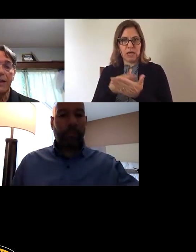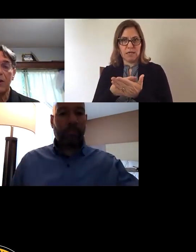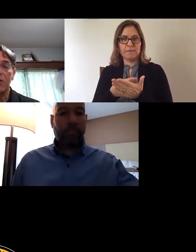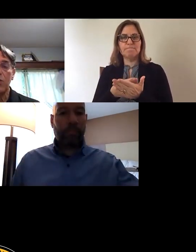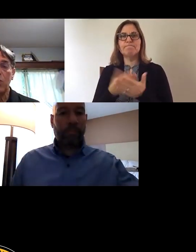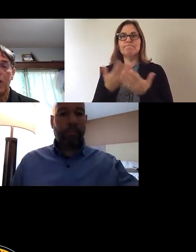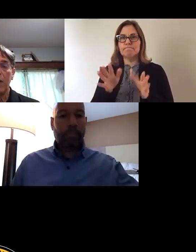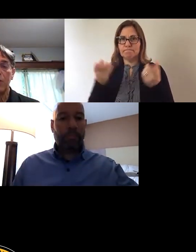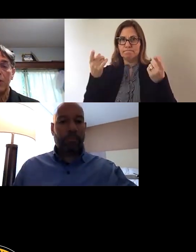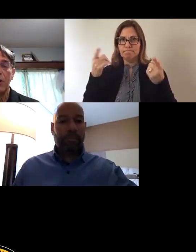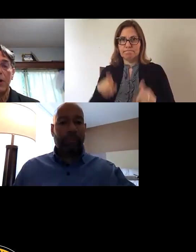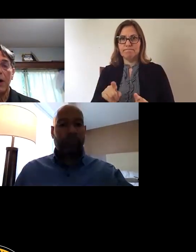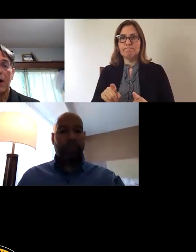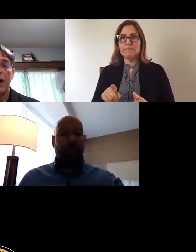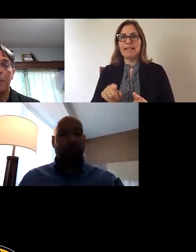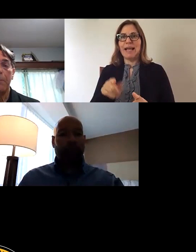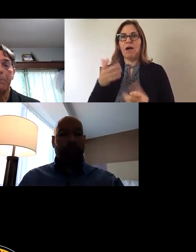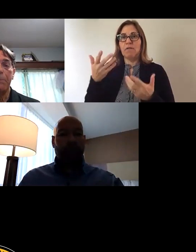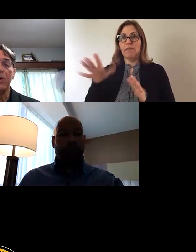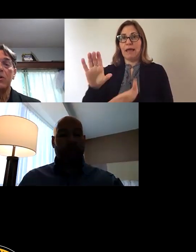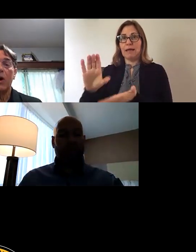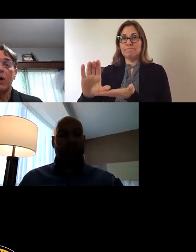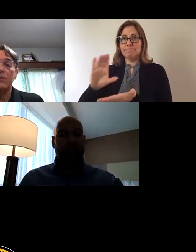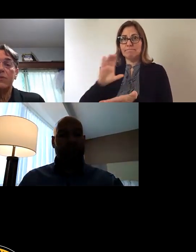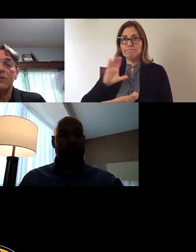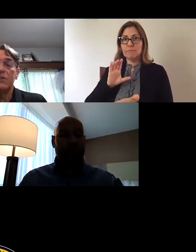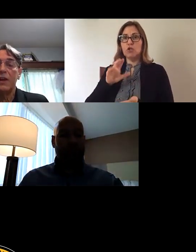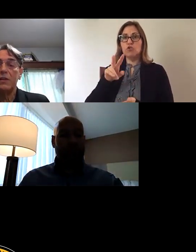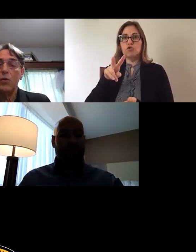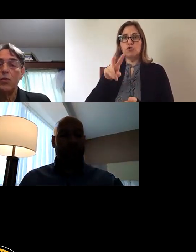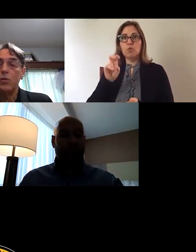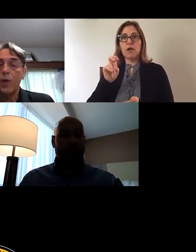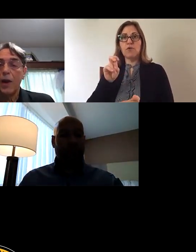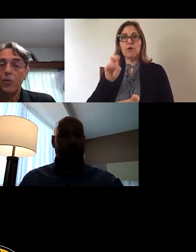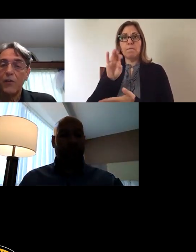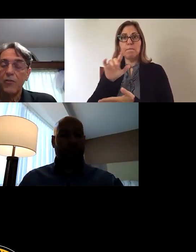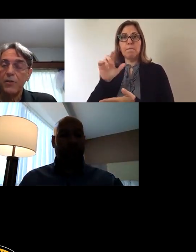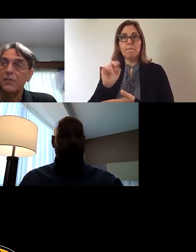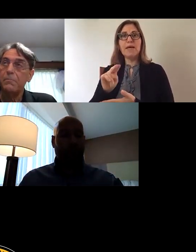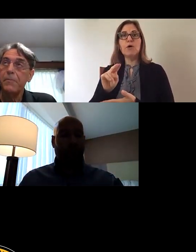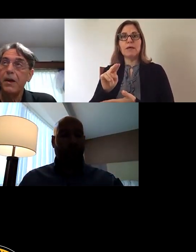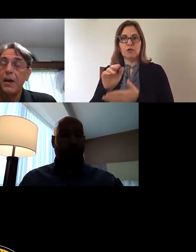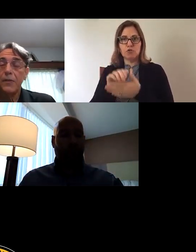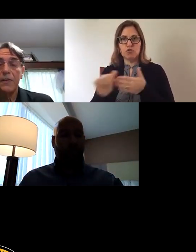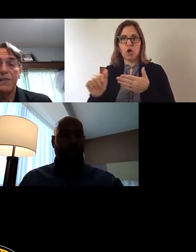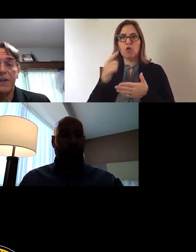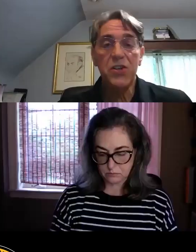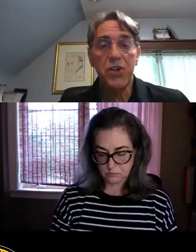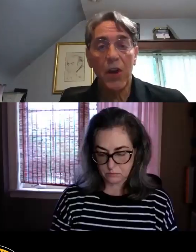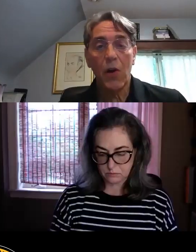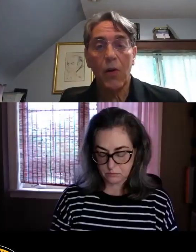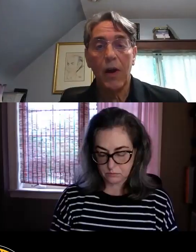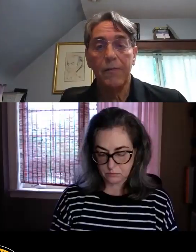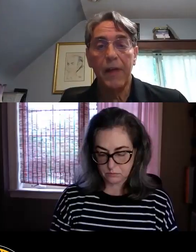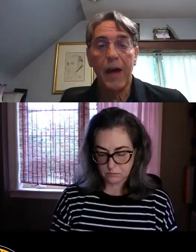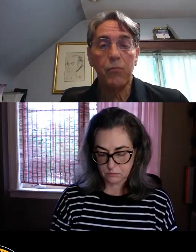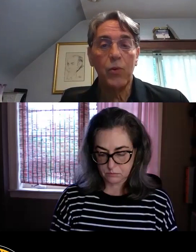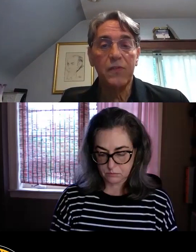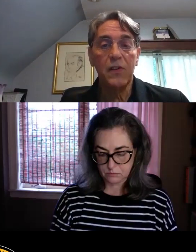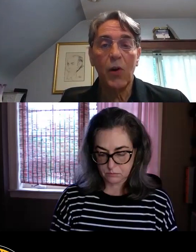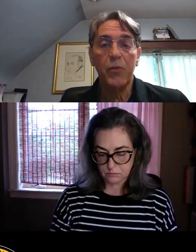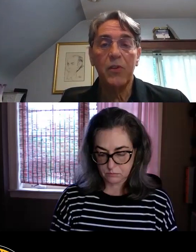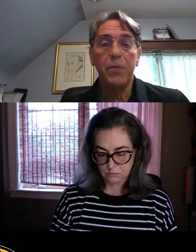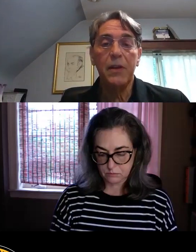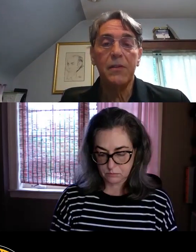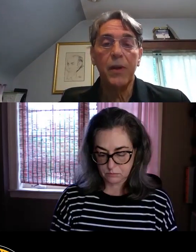they allocated $200 billion to state, local, and tribal governments. The city's share of that